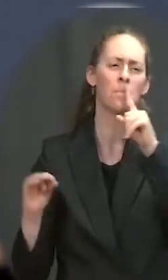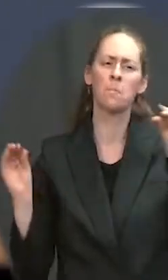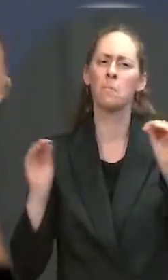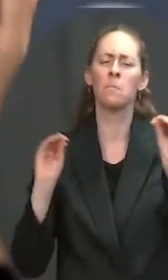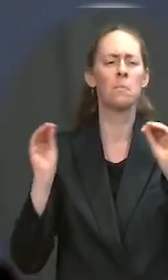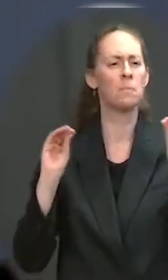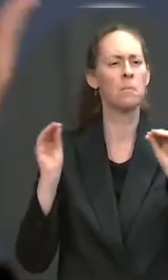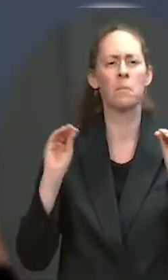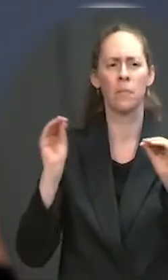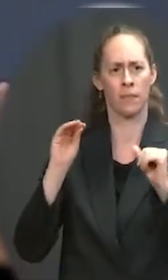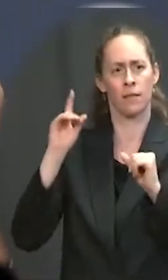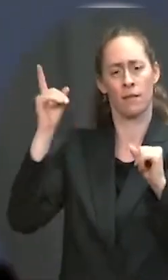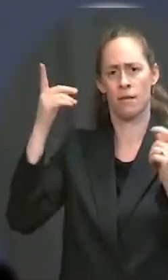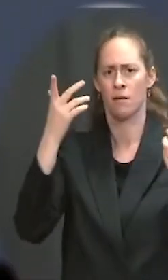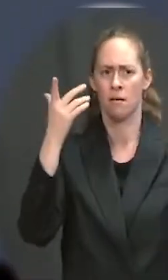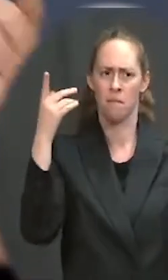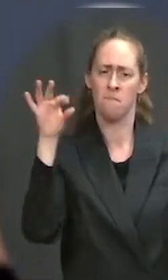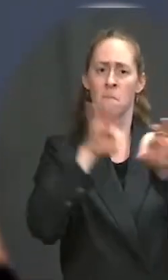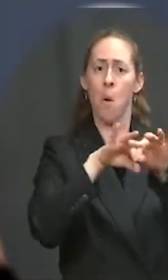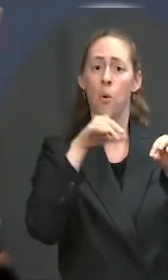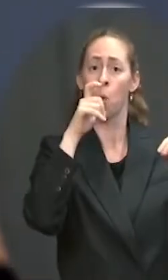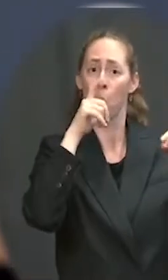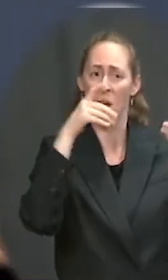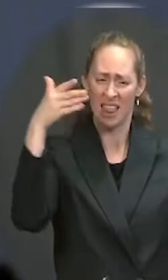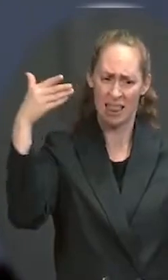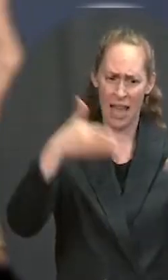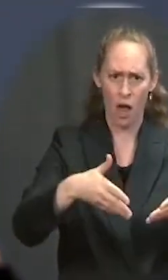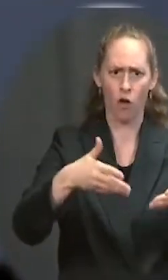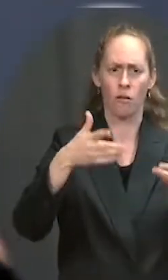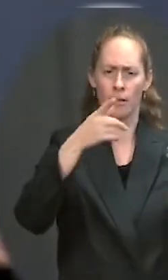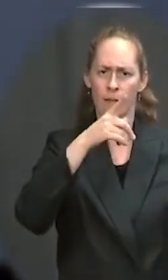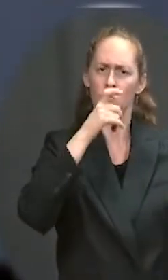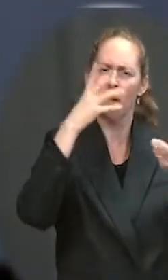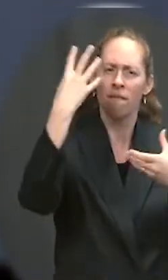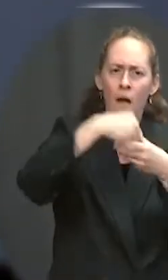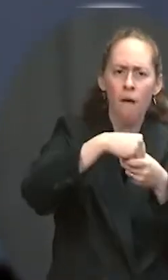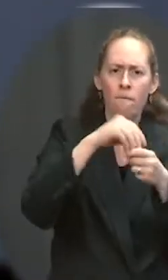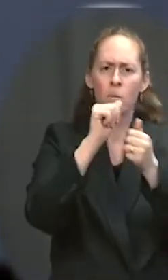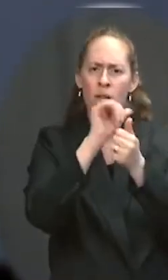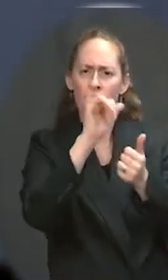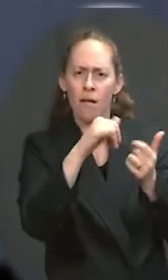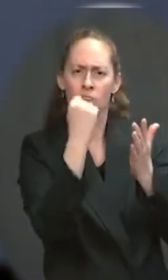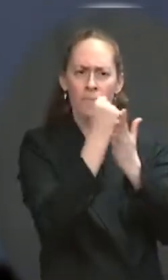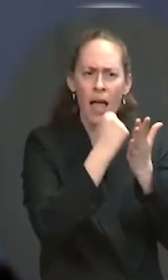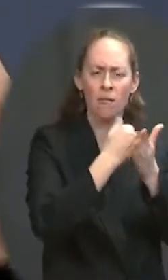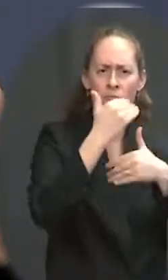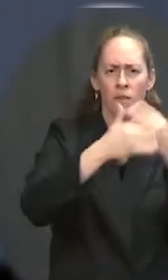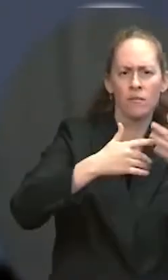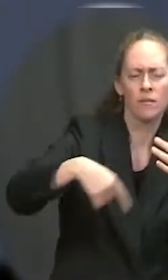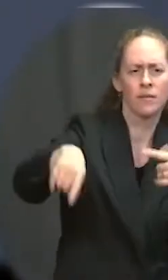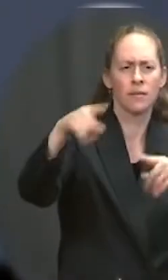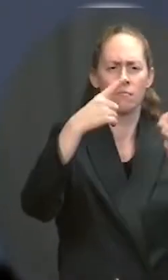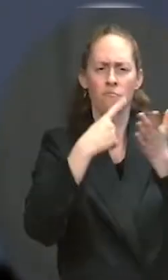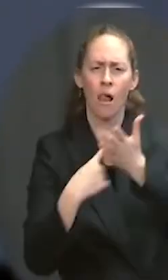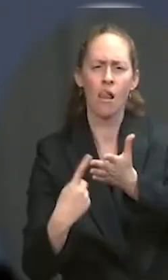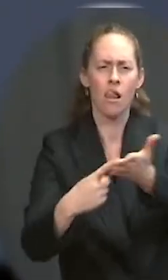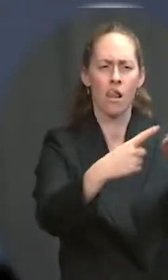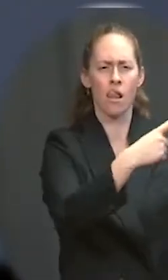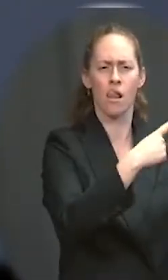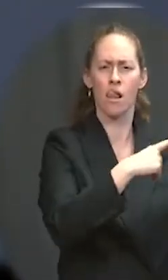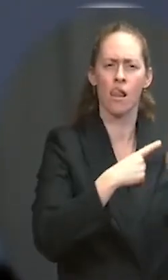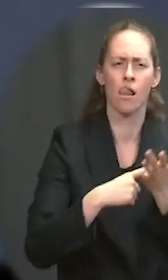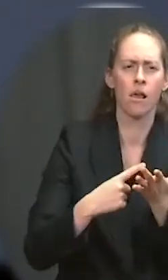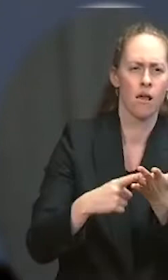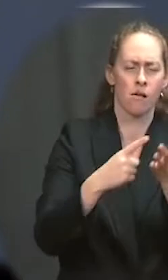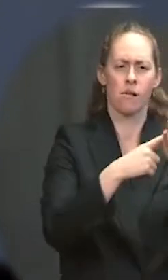the table, everyone providing information, hearing details, pros and cons of every decision. And that's exactly what he asked for from his